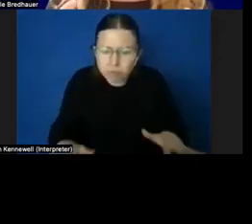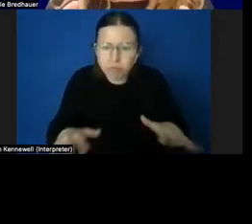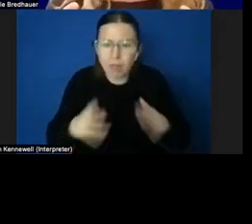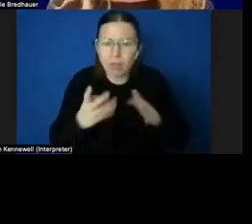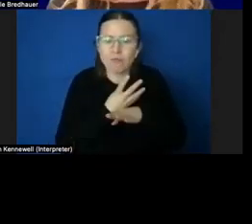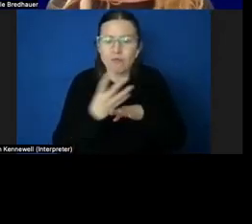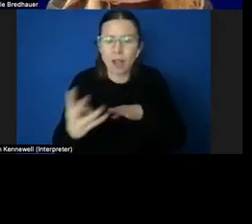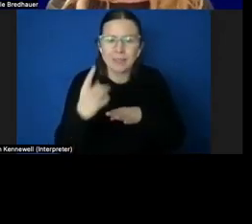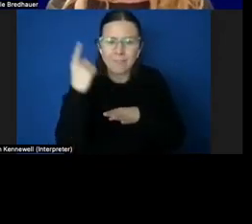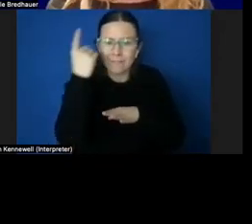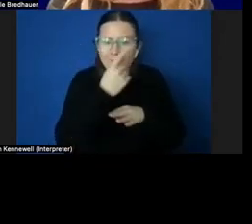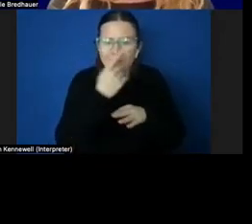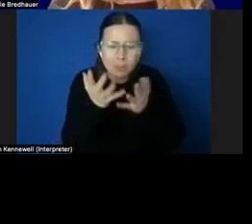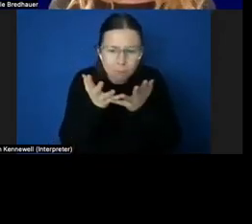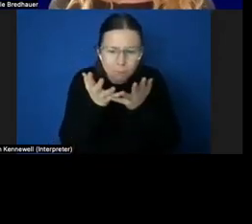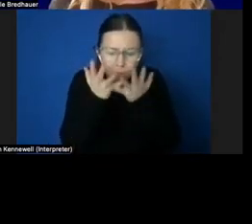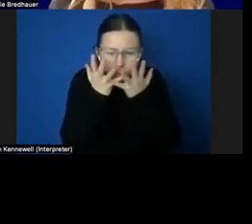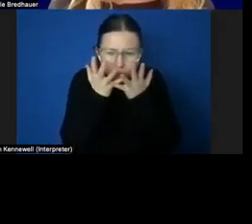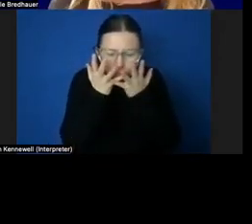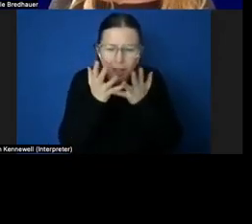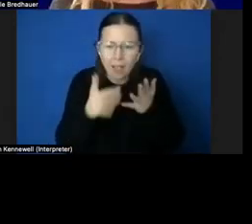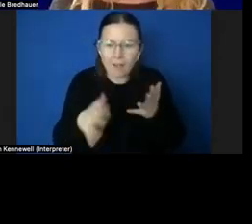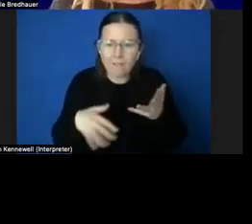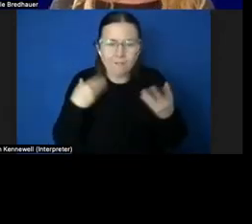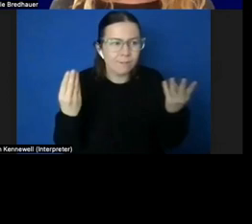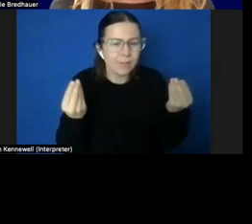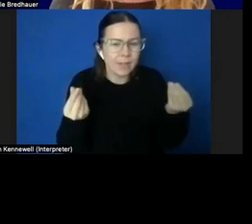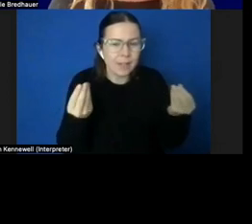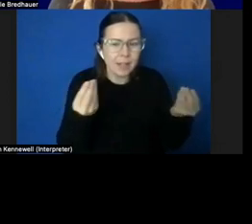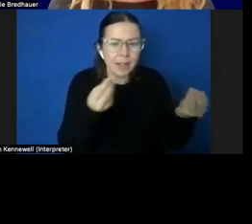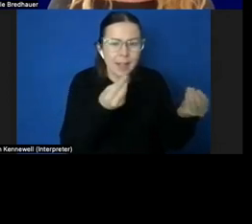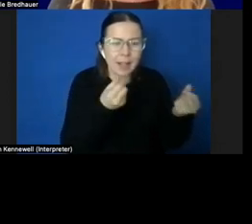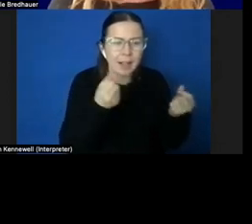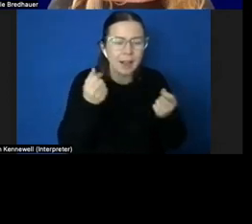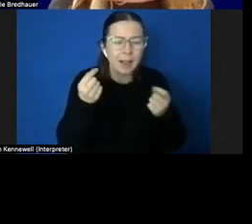while he's gathering the sensory information